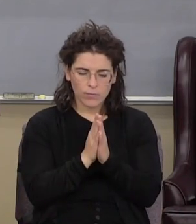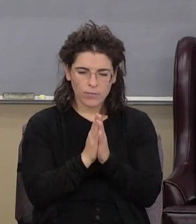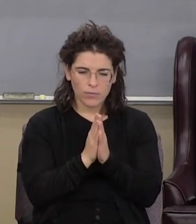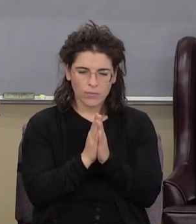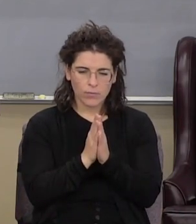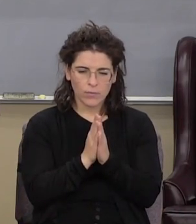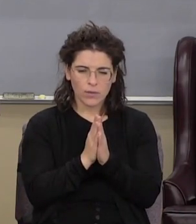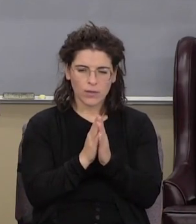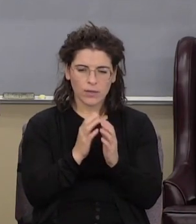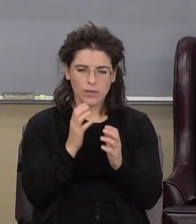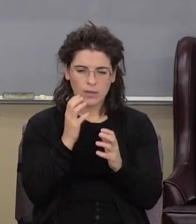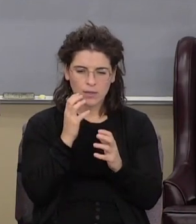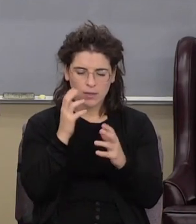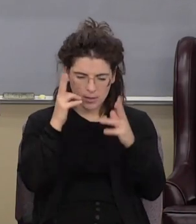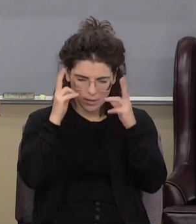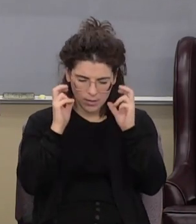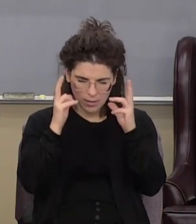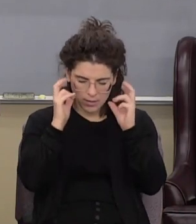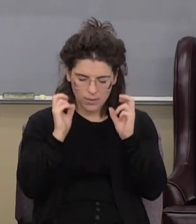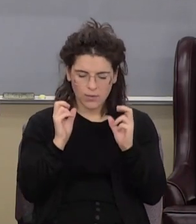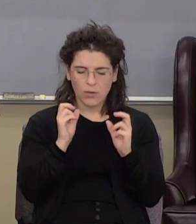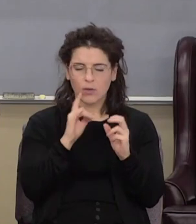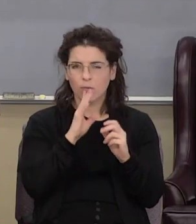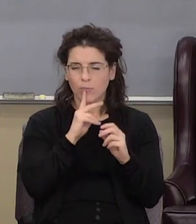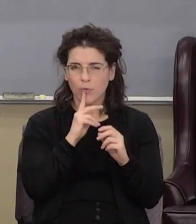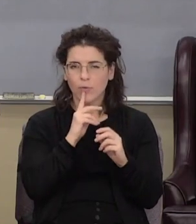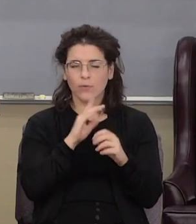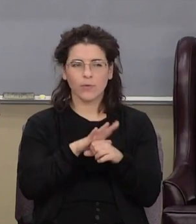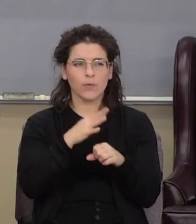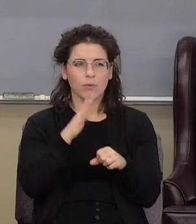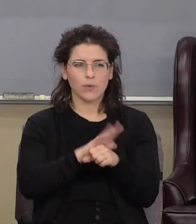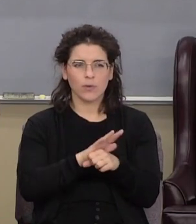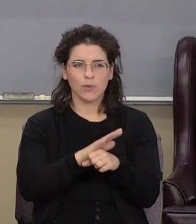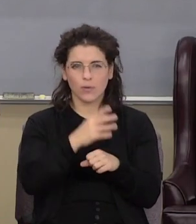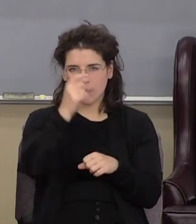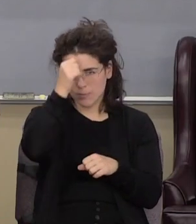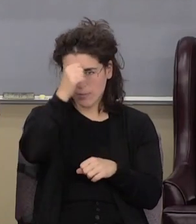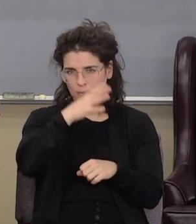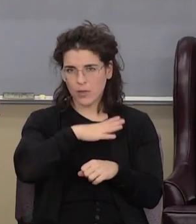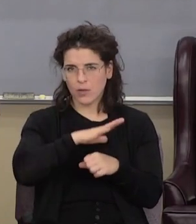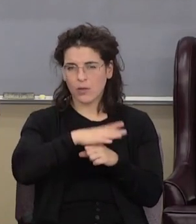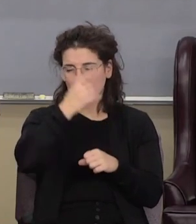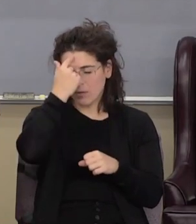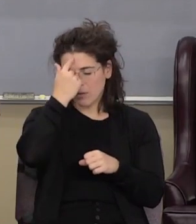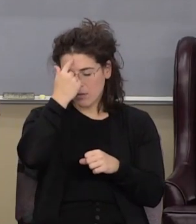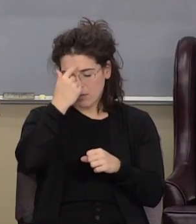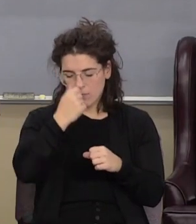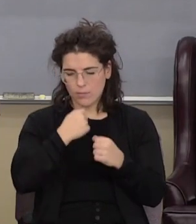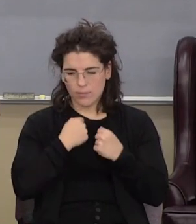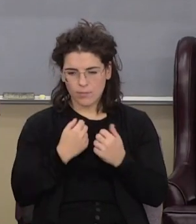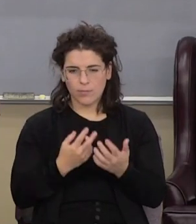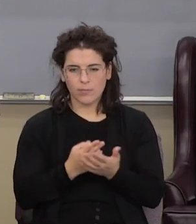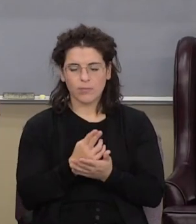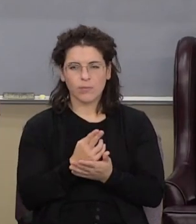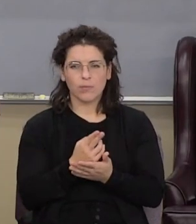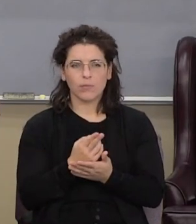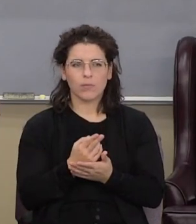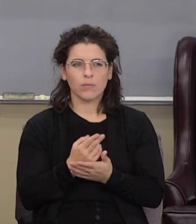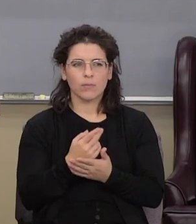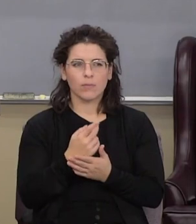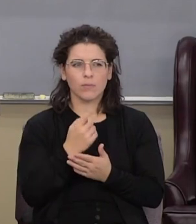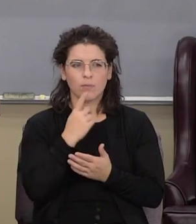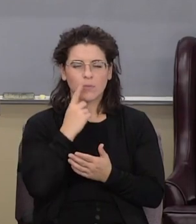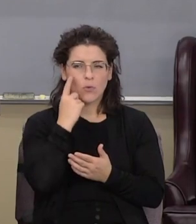railings evil surmisings perverse disputings of men of corrupt minds destitute of the truth supposing that gain is